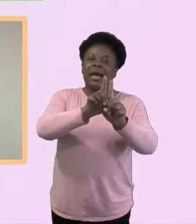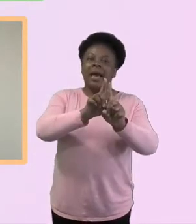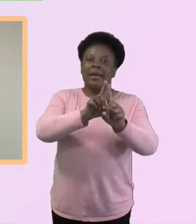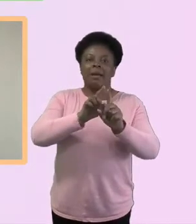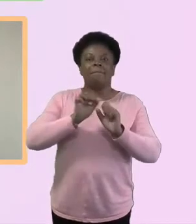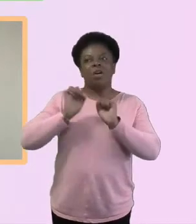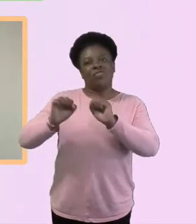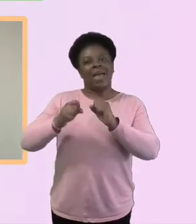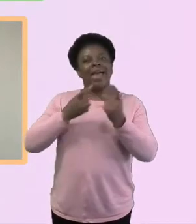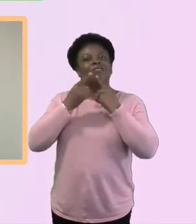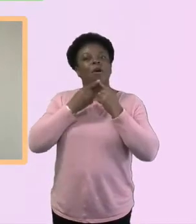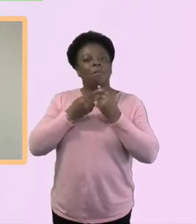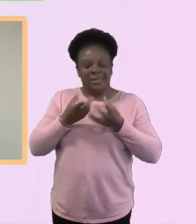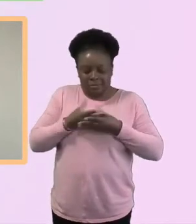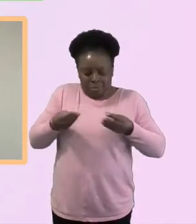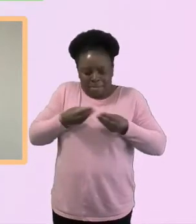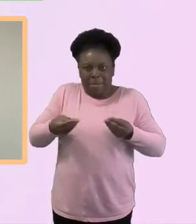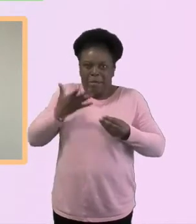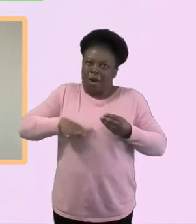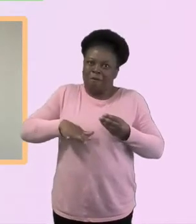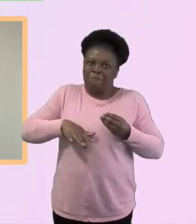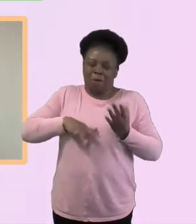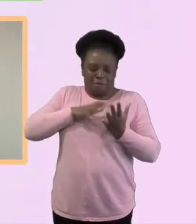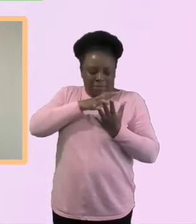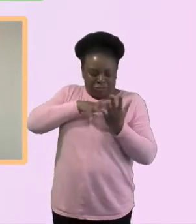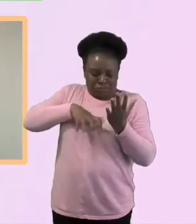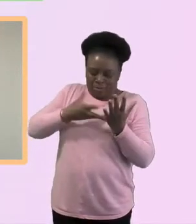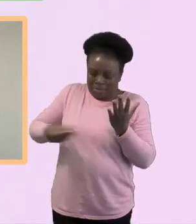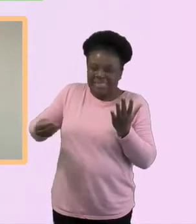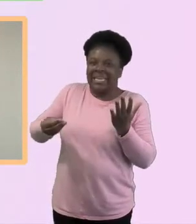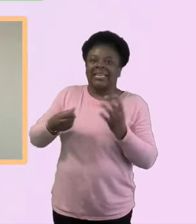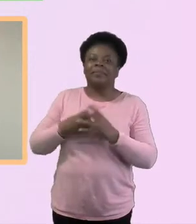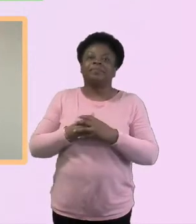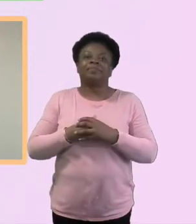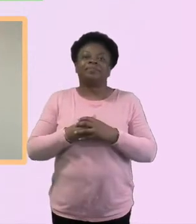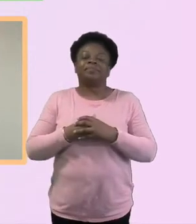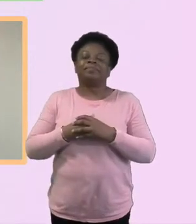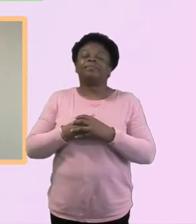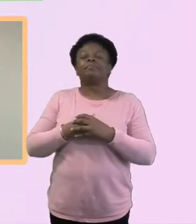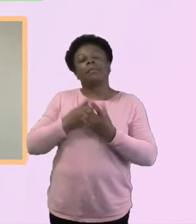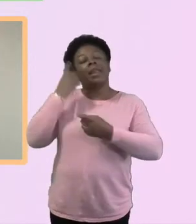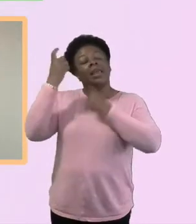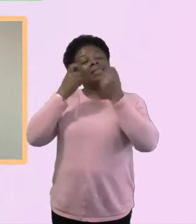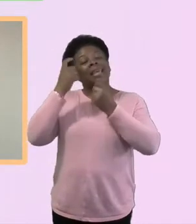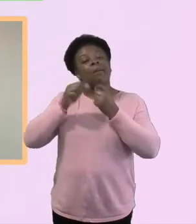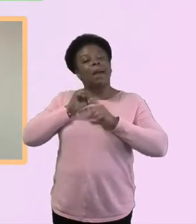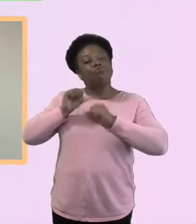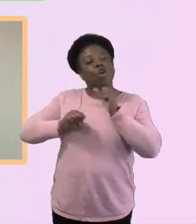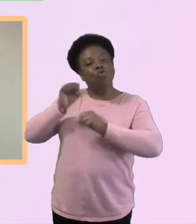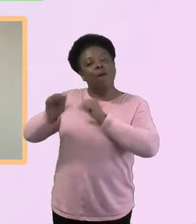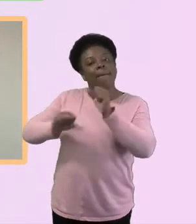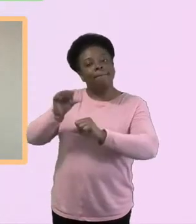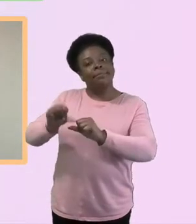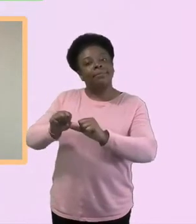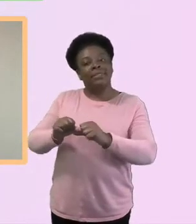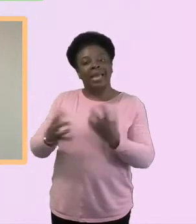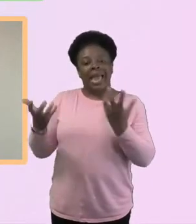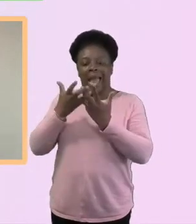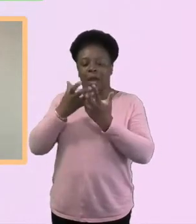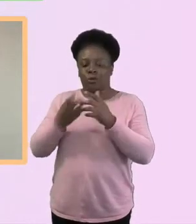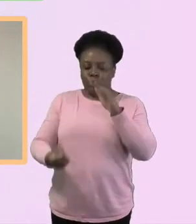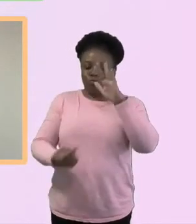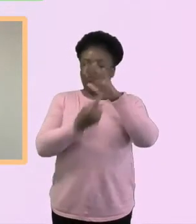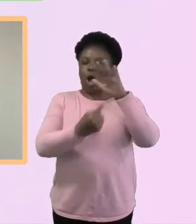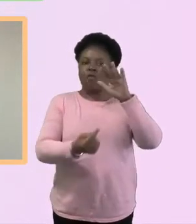orientated and success driven, prioritising people over programmes. How do we just be and